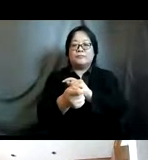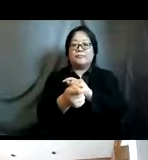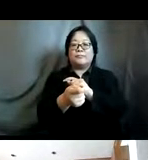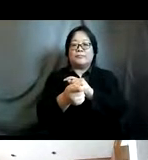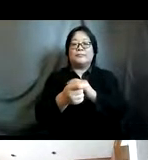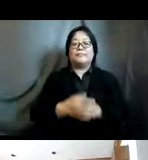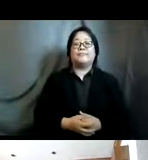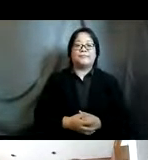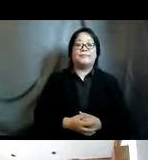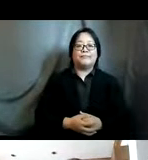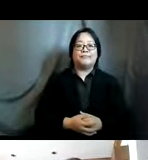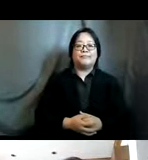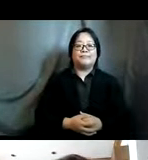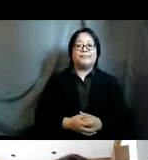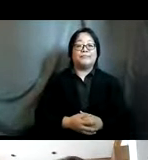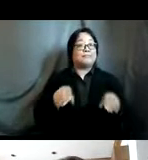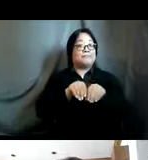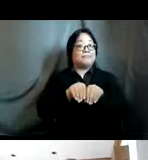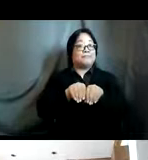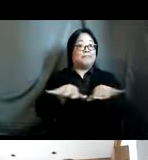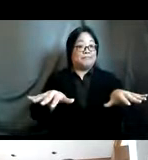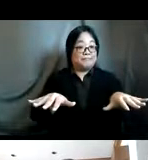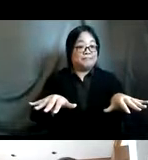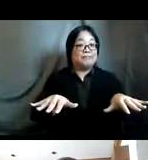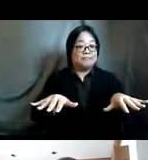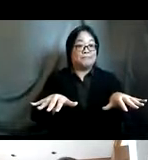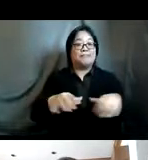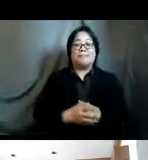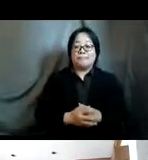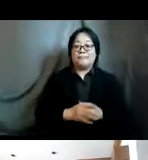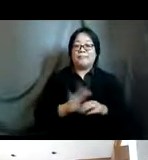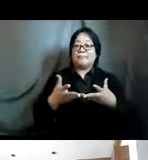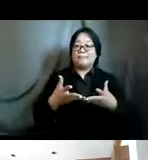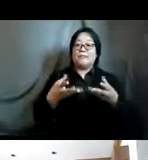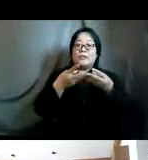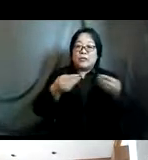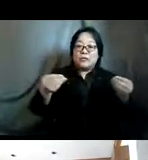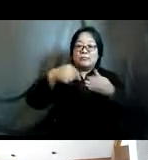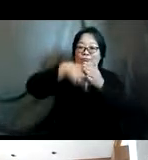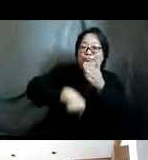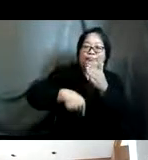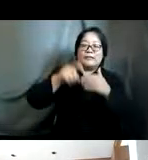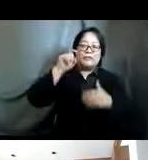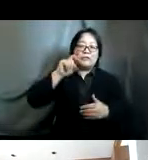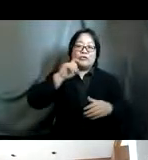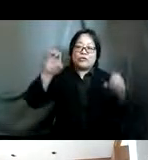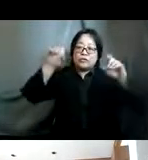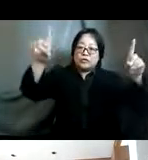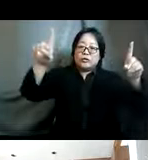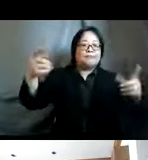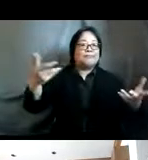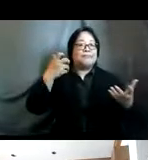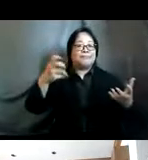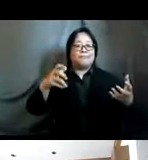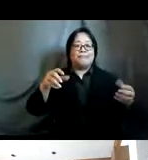in terms of expanding the bandwidth if you will of comprehensive sexuality education how can you look at increasing delivery of